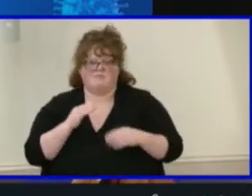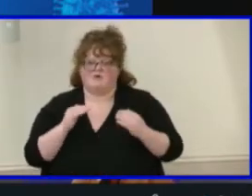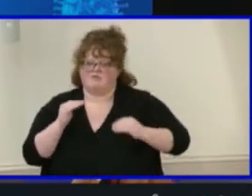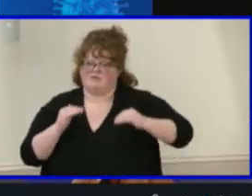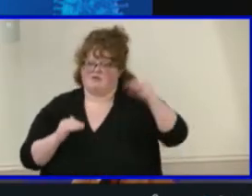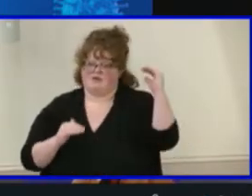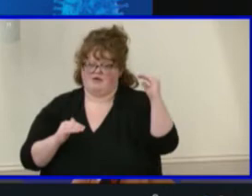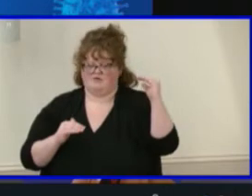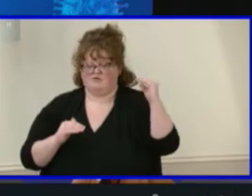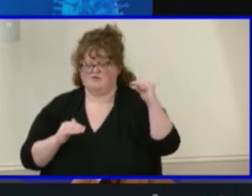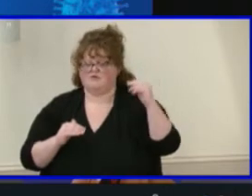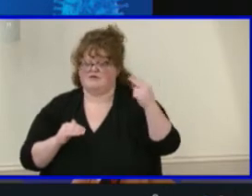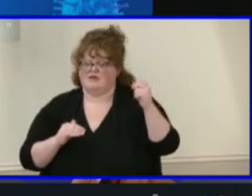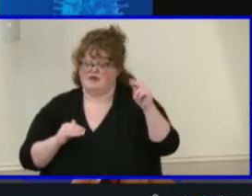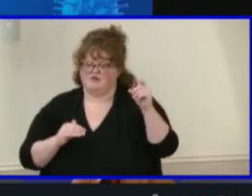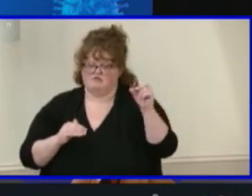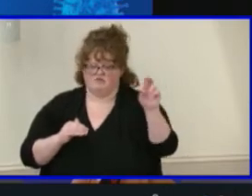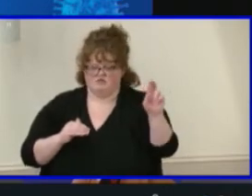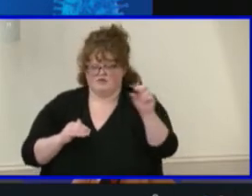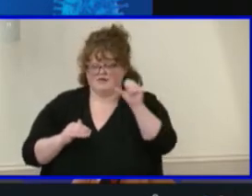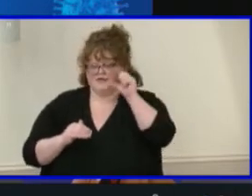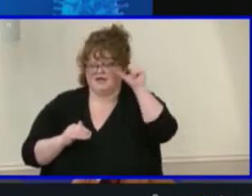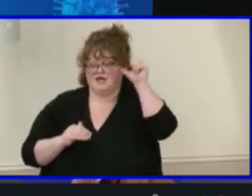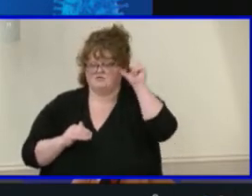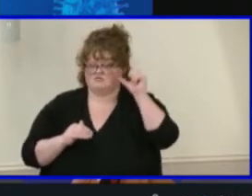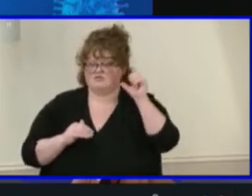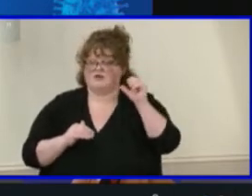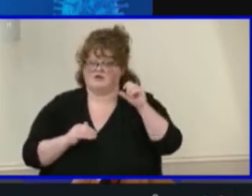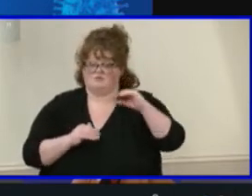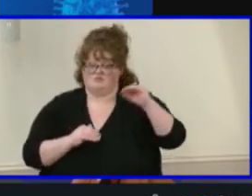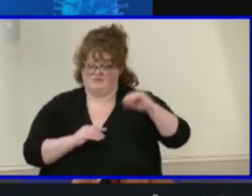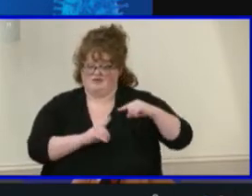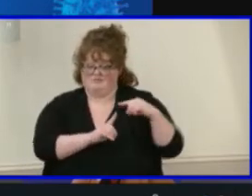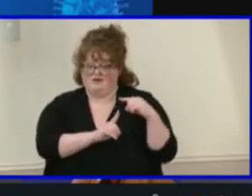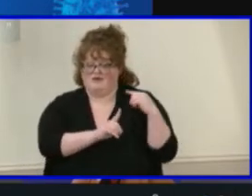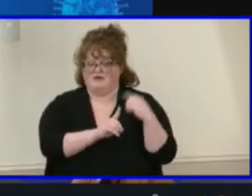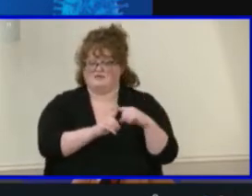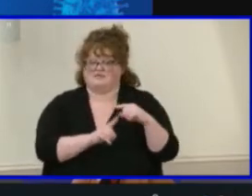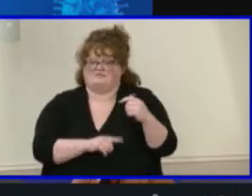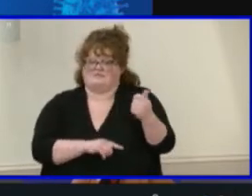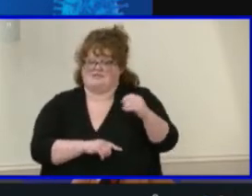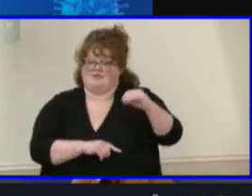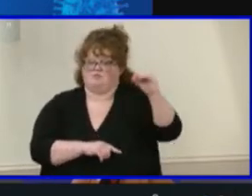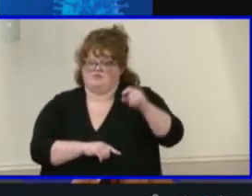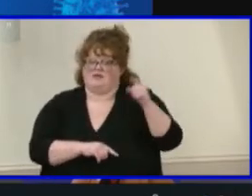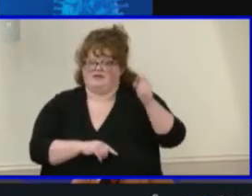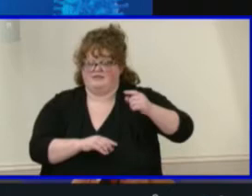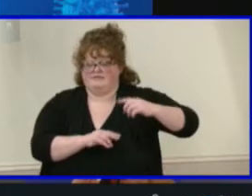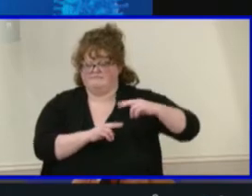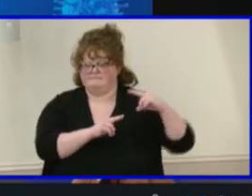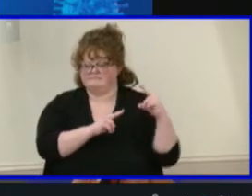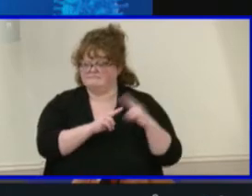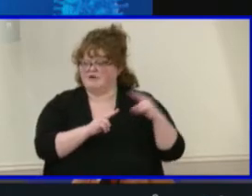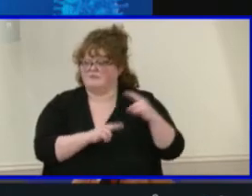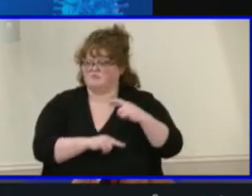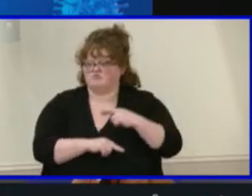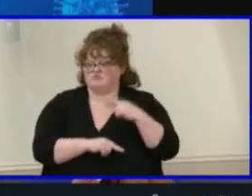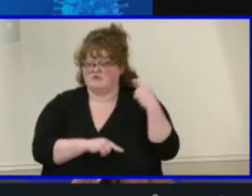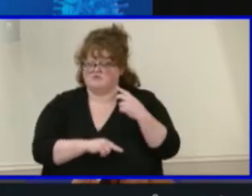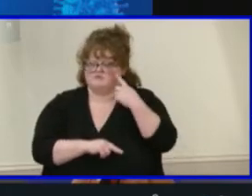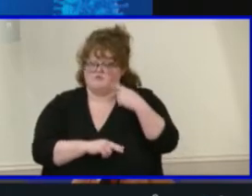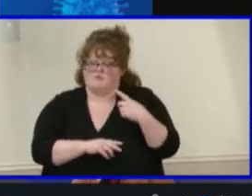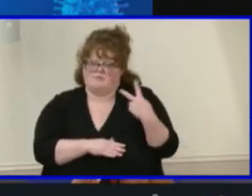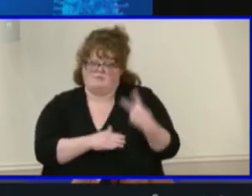Yesterday in Hanover, the percent positivity hit 10%, putting them in the highest risk category for both core indicators.